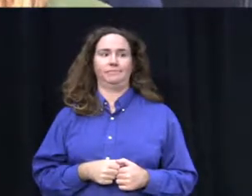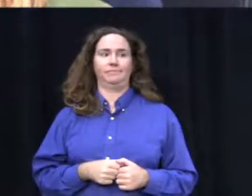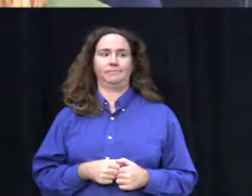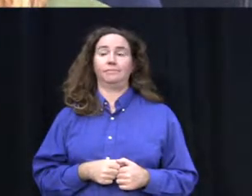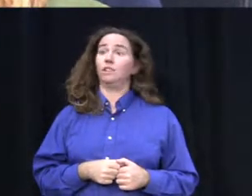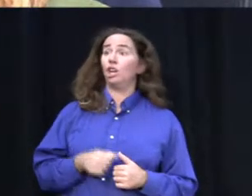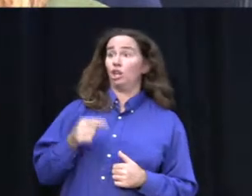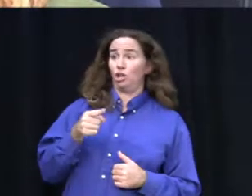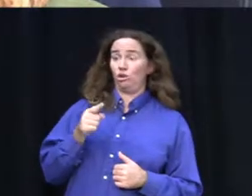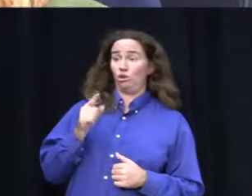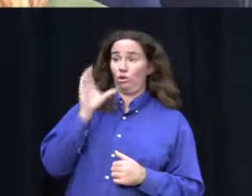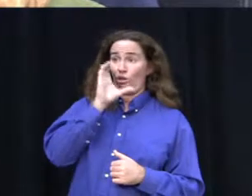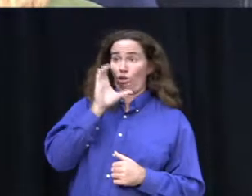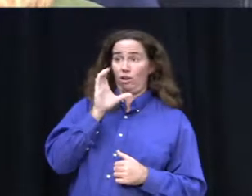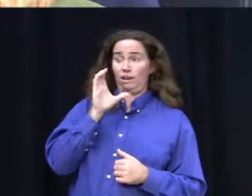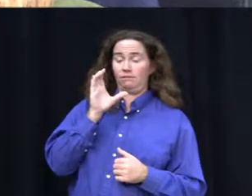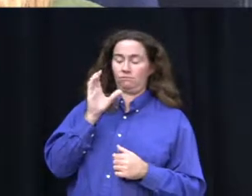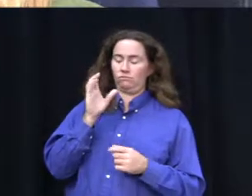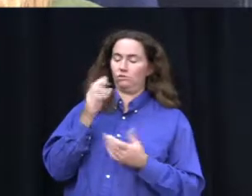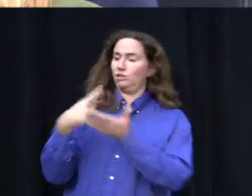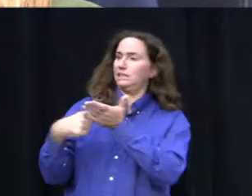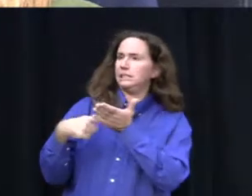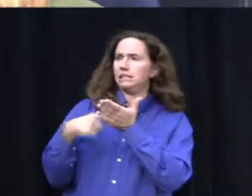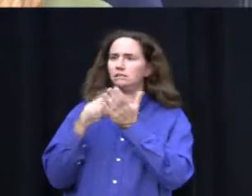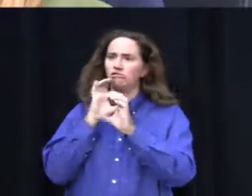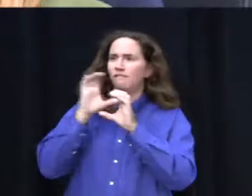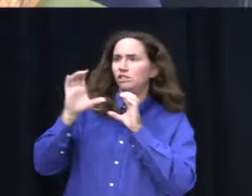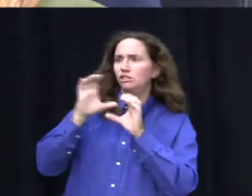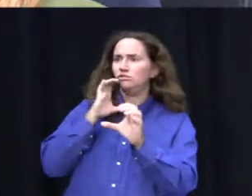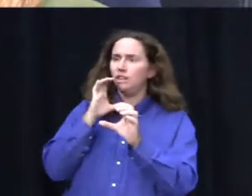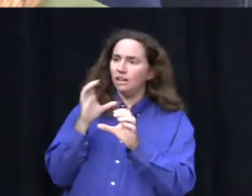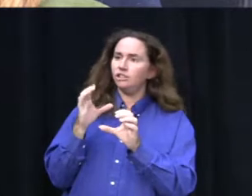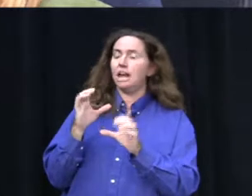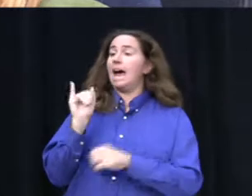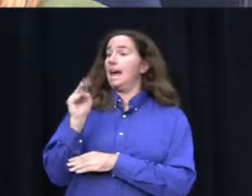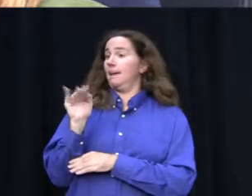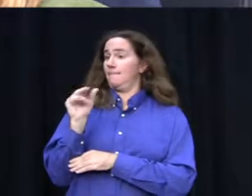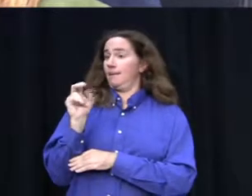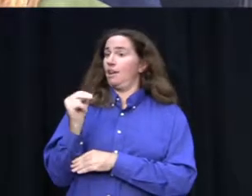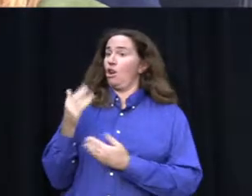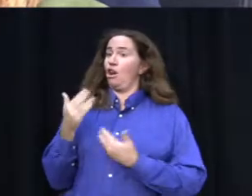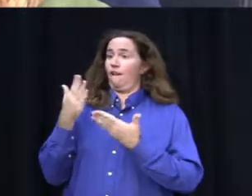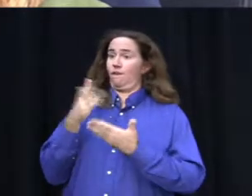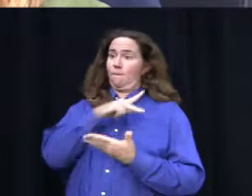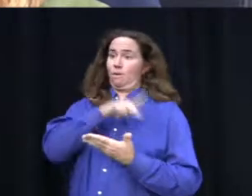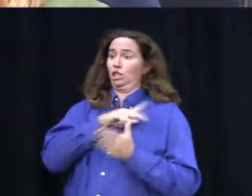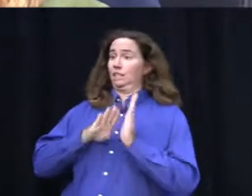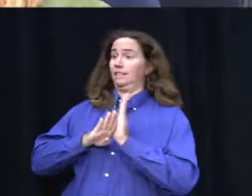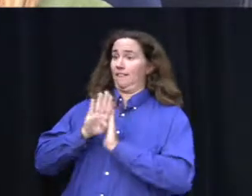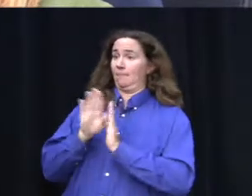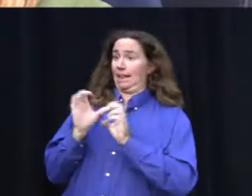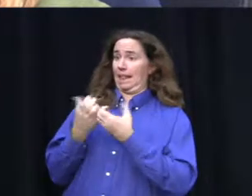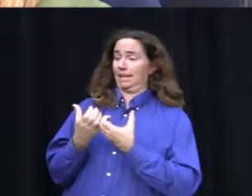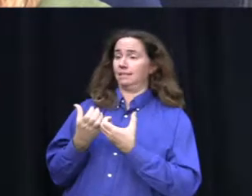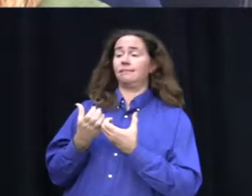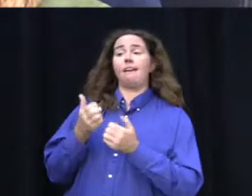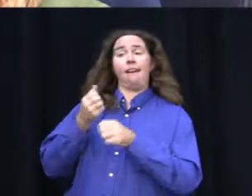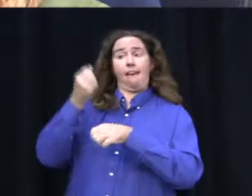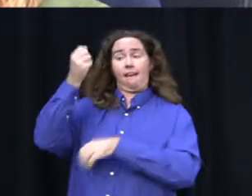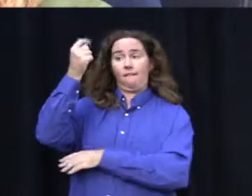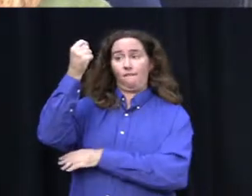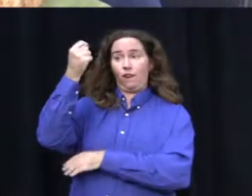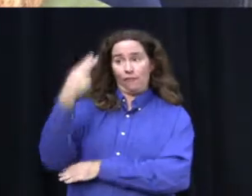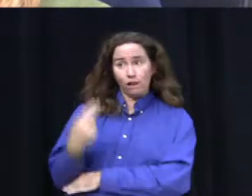Are you looking to expand your mind or just have a conversation? Ayman is also offering personal development classes every Thursday